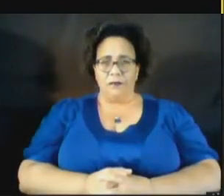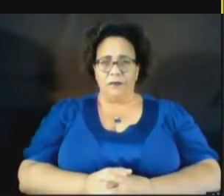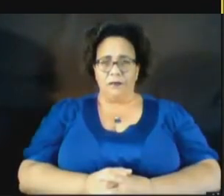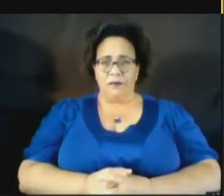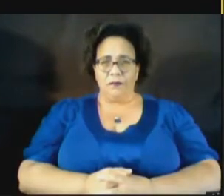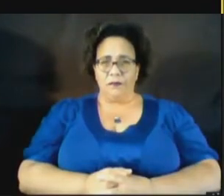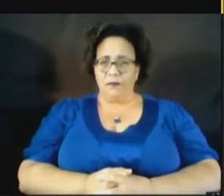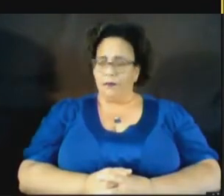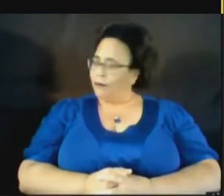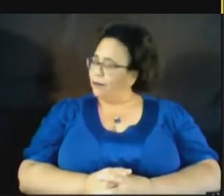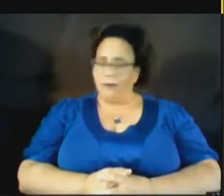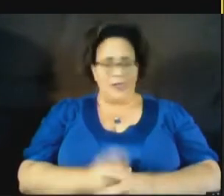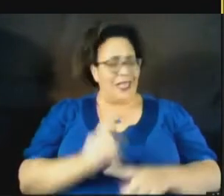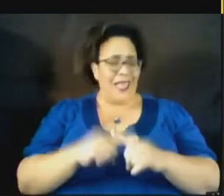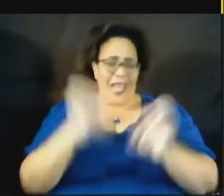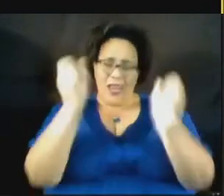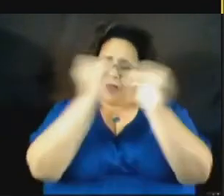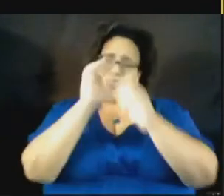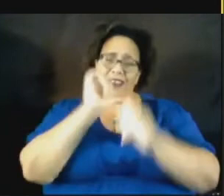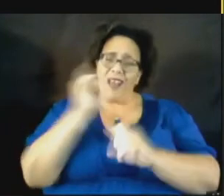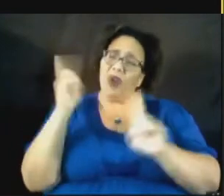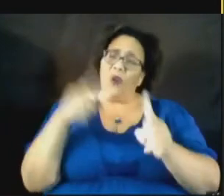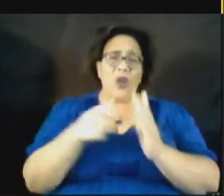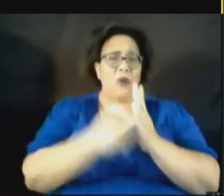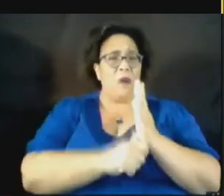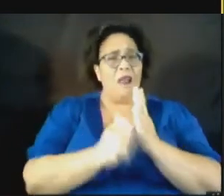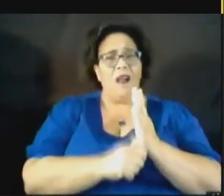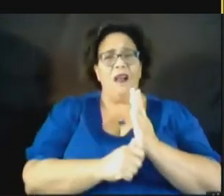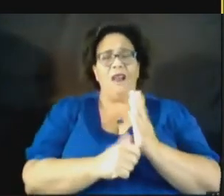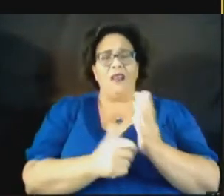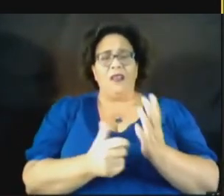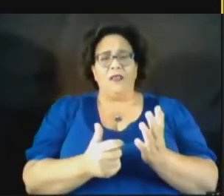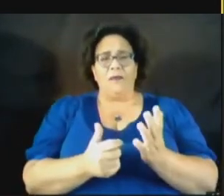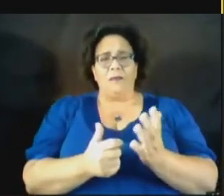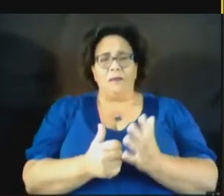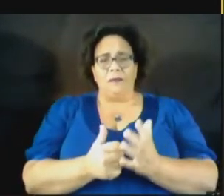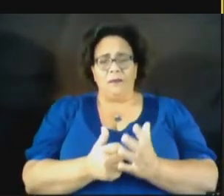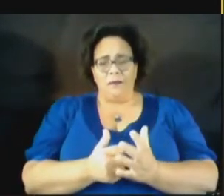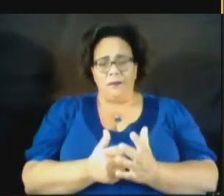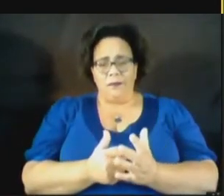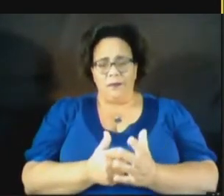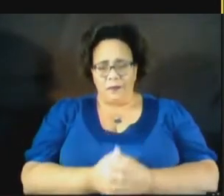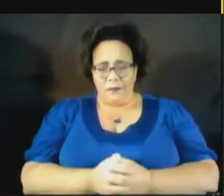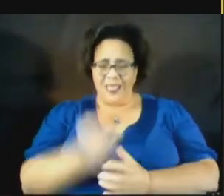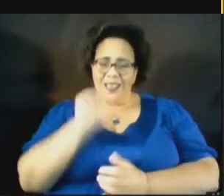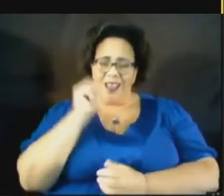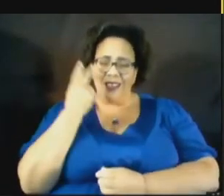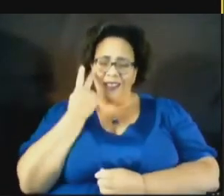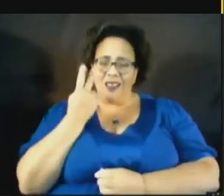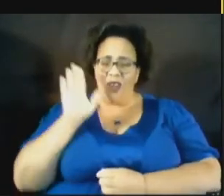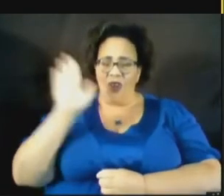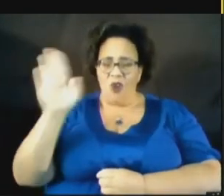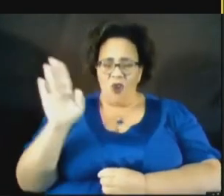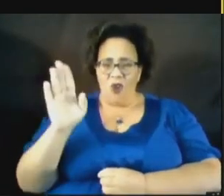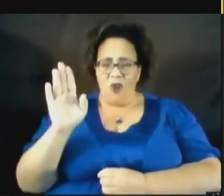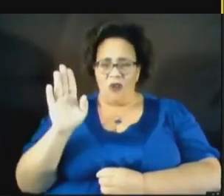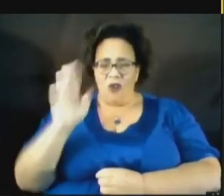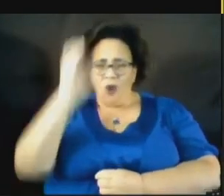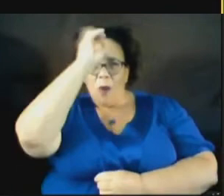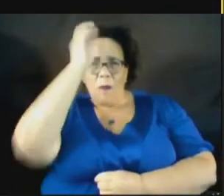I can't imagine not going to her blog, not seeing what she had to say about a particular issue.